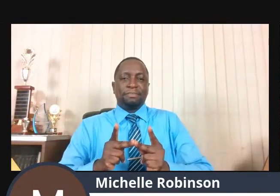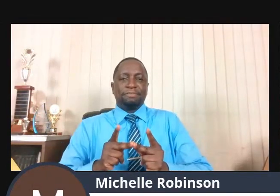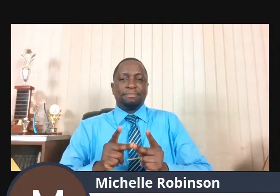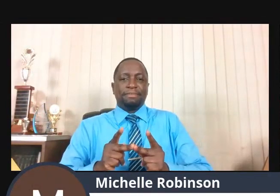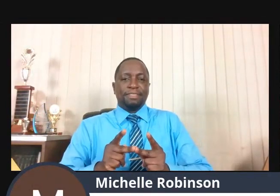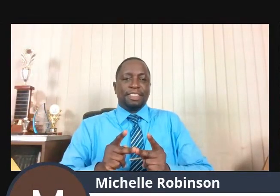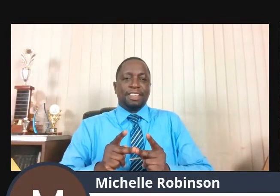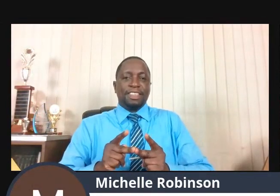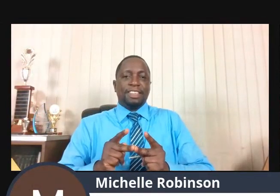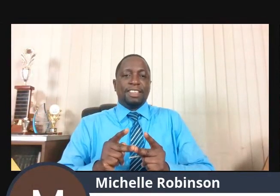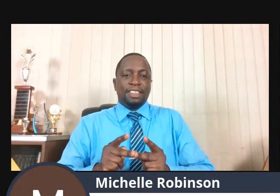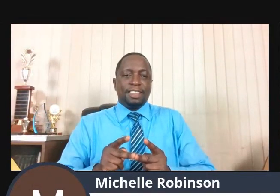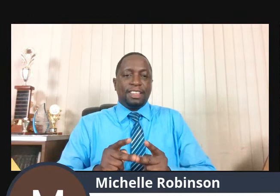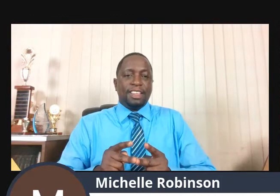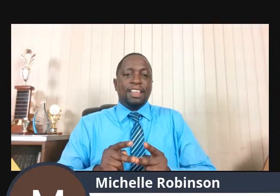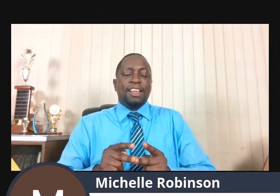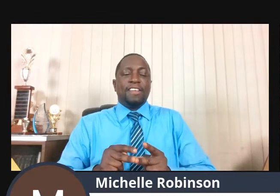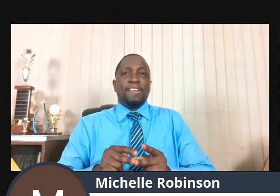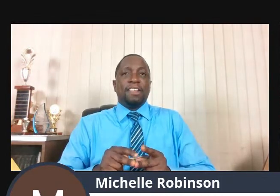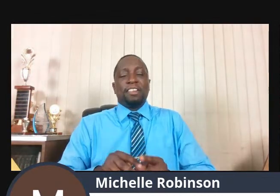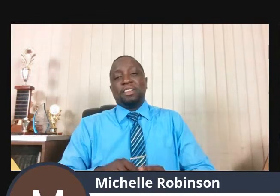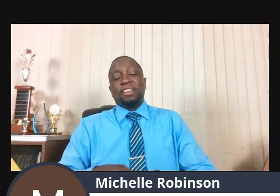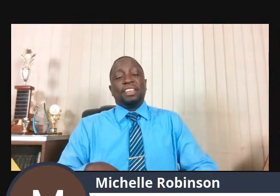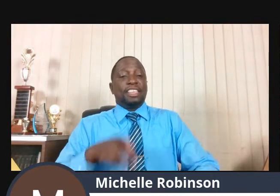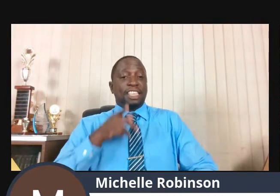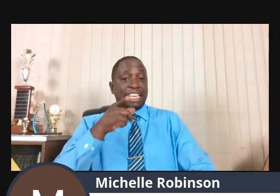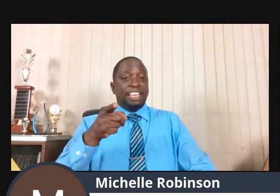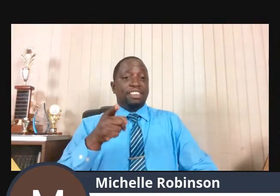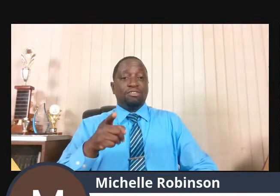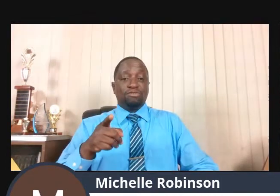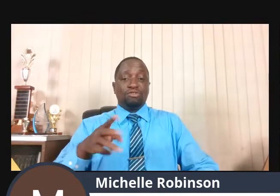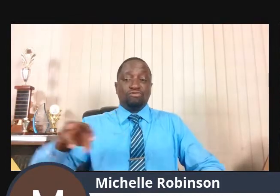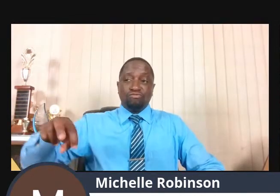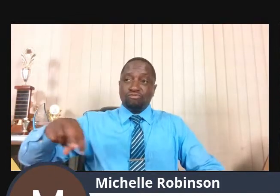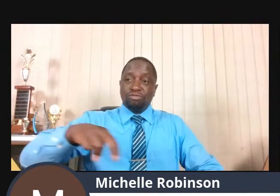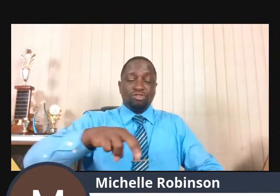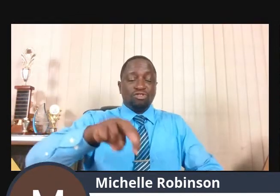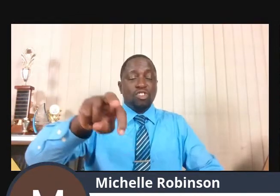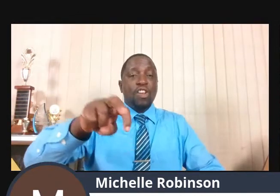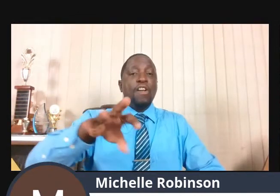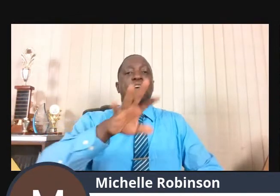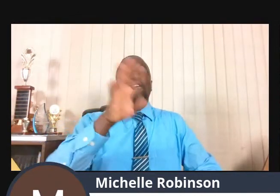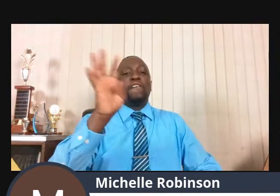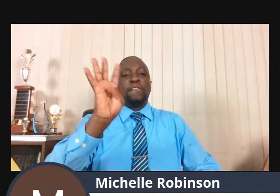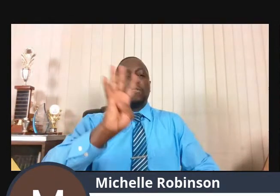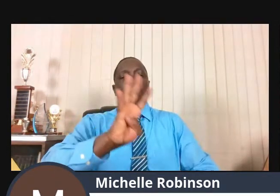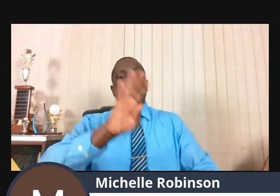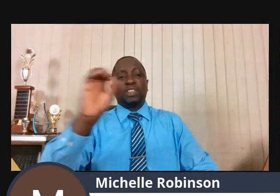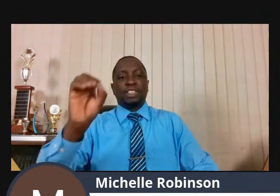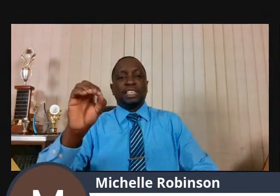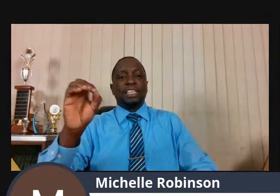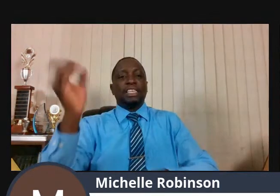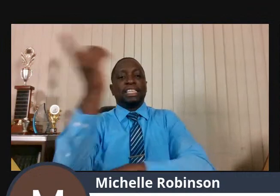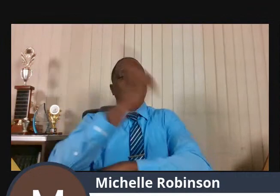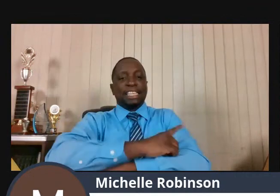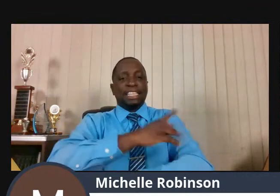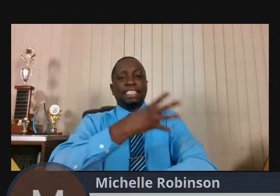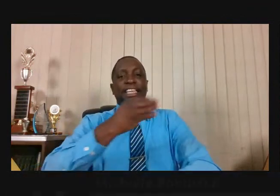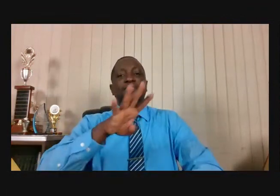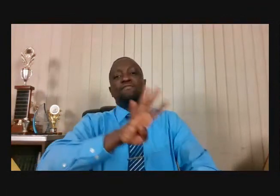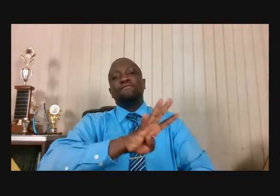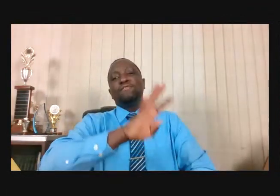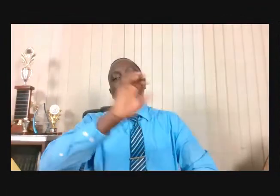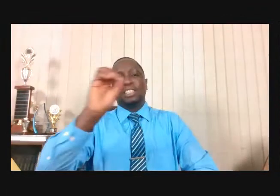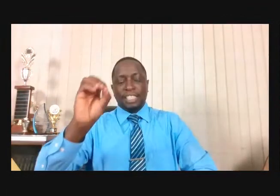40 nights until he reached Horeb, the mountain of God. Please, friends, don't try this at home. It was God